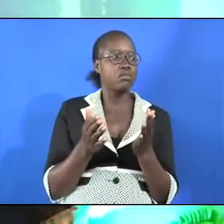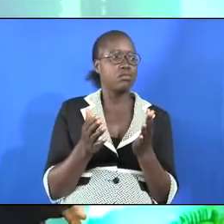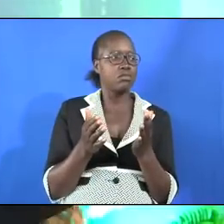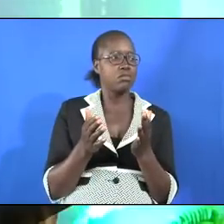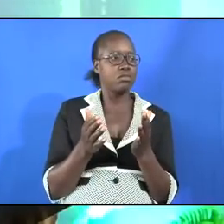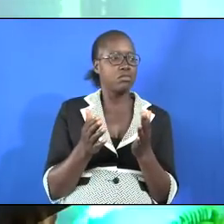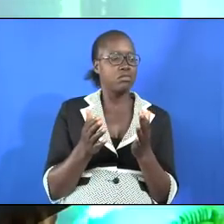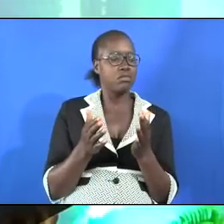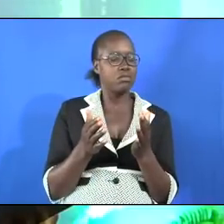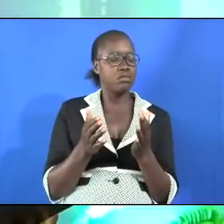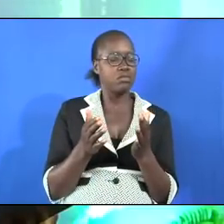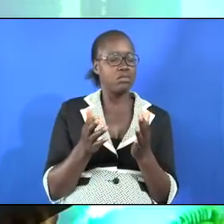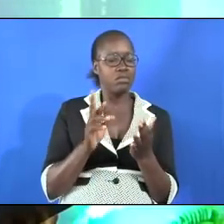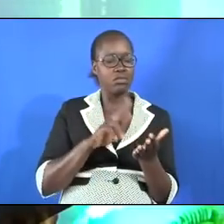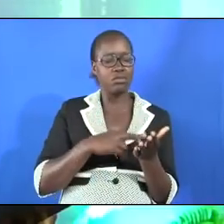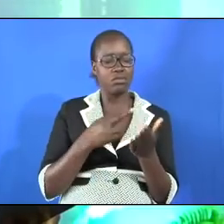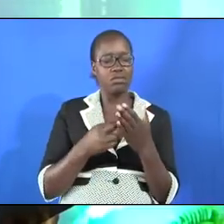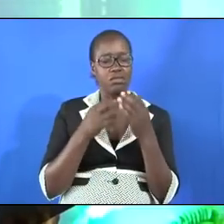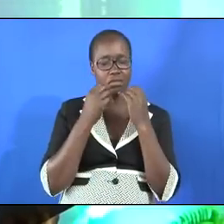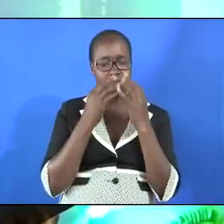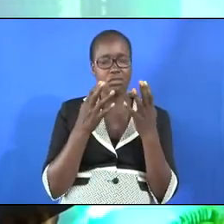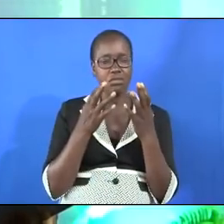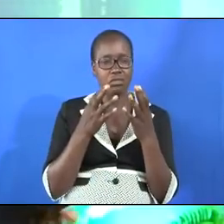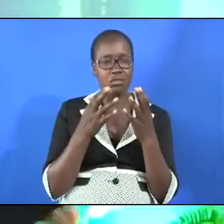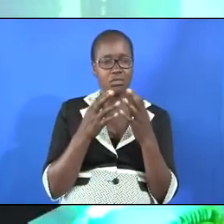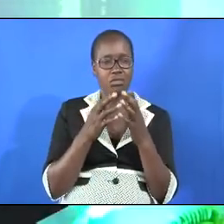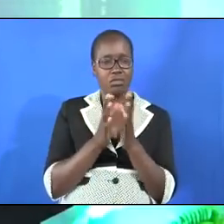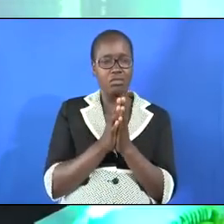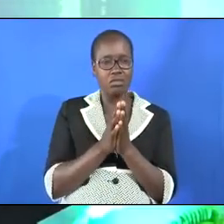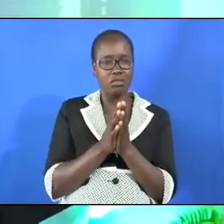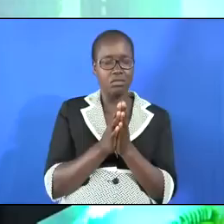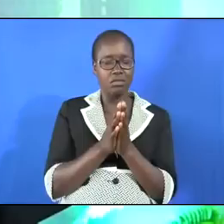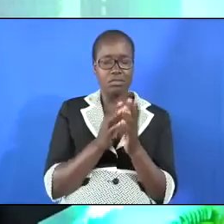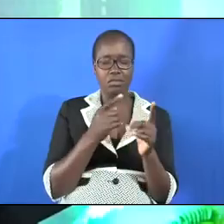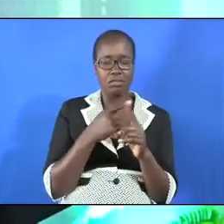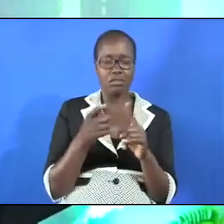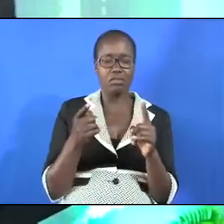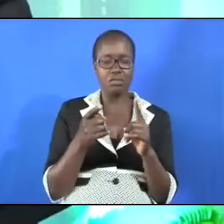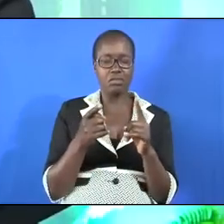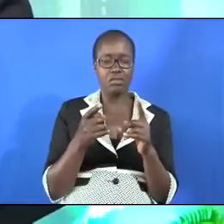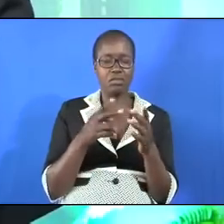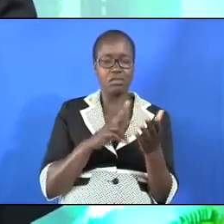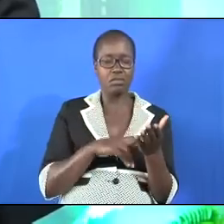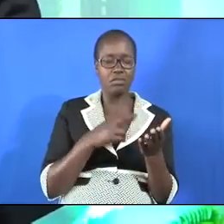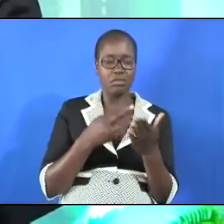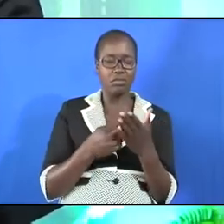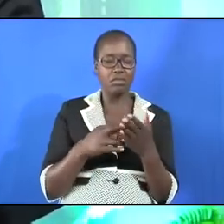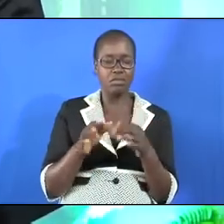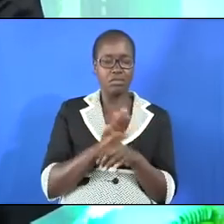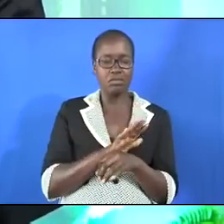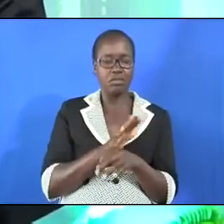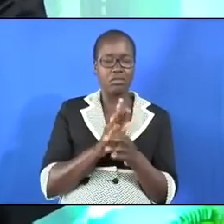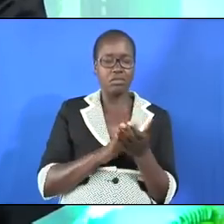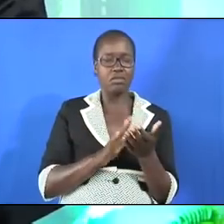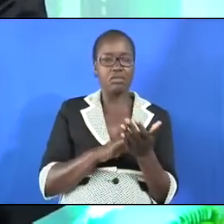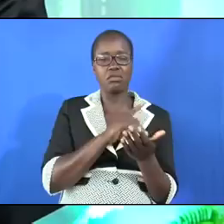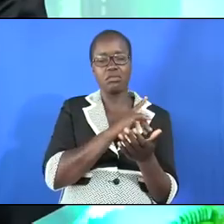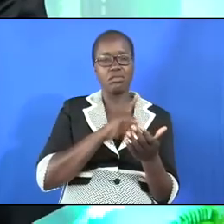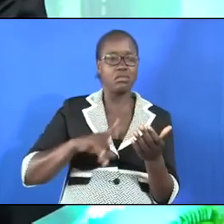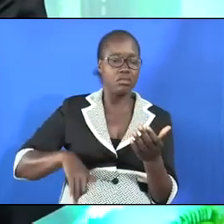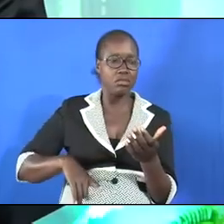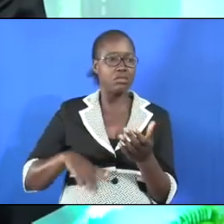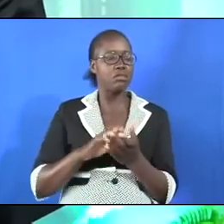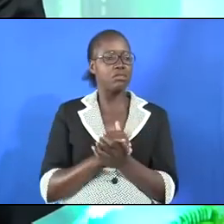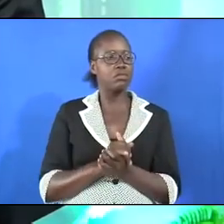no resources on herself but she was very resourceful praise the name of the Lord